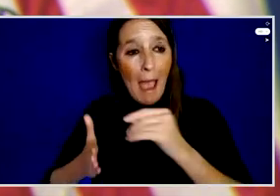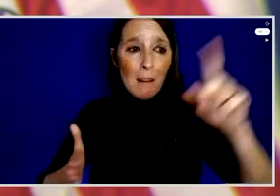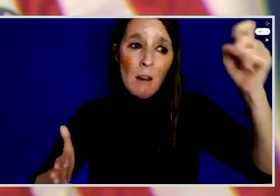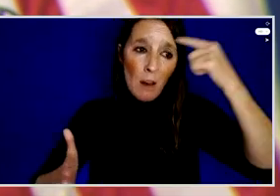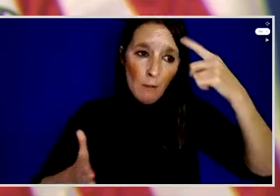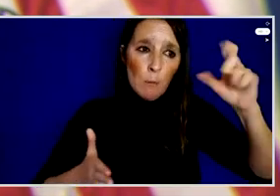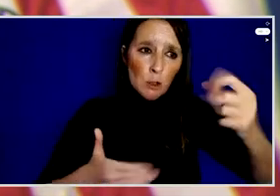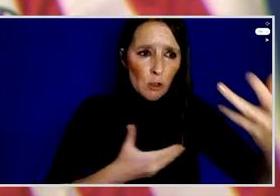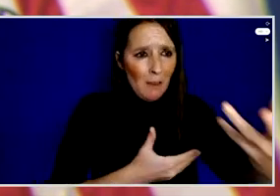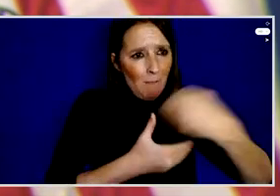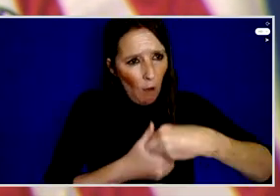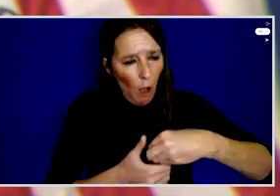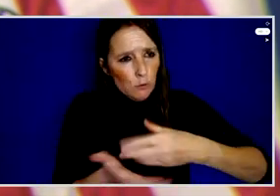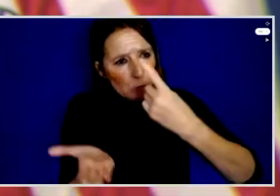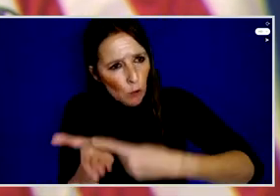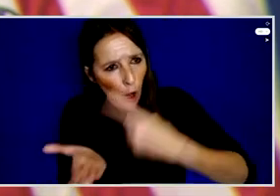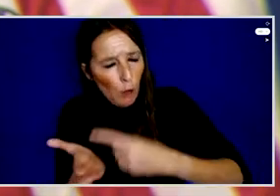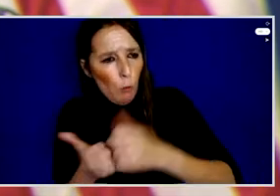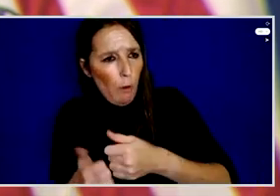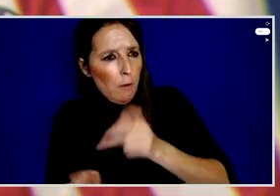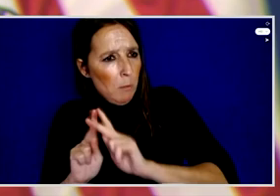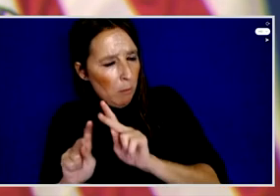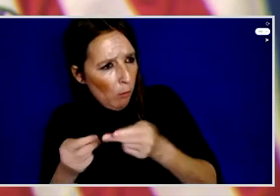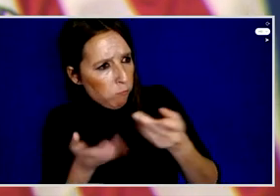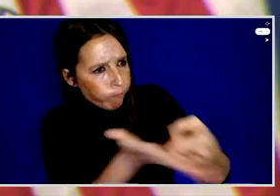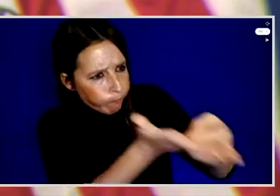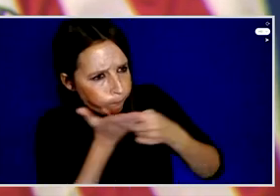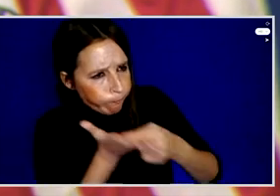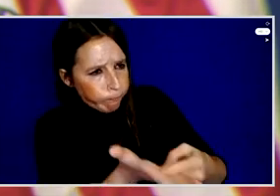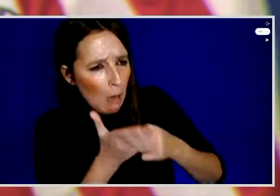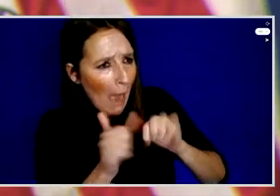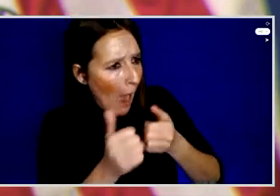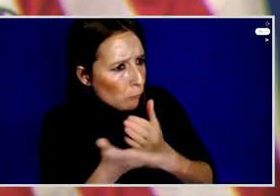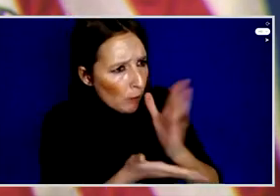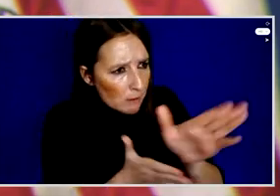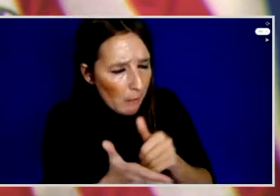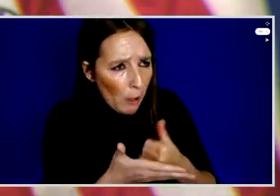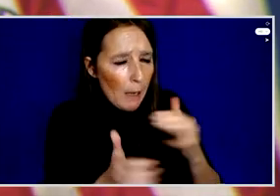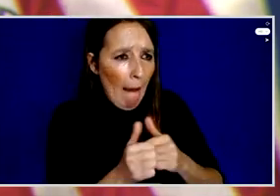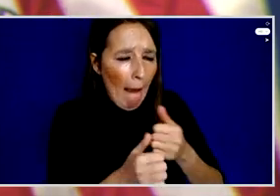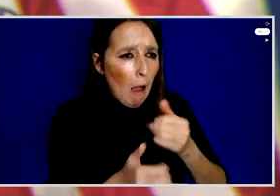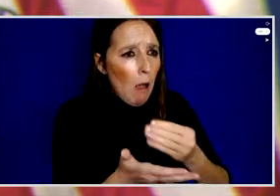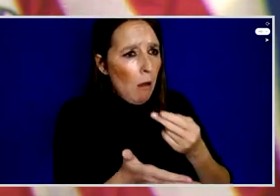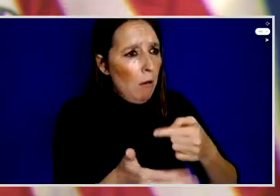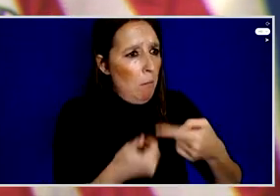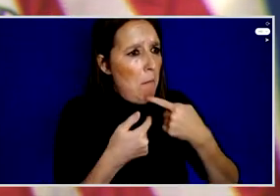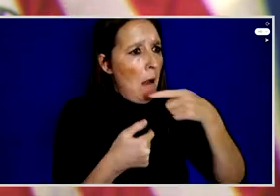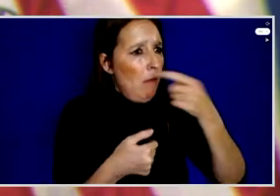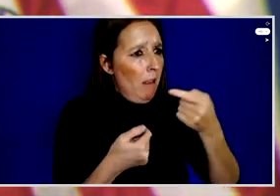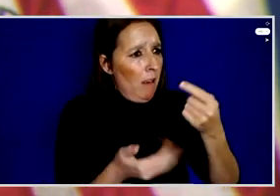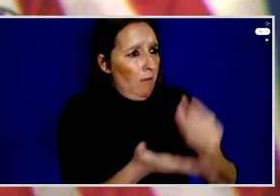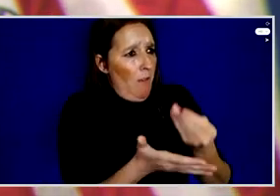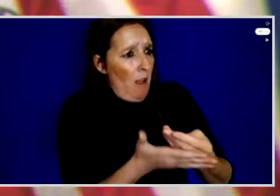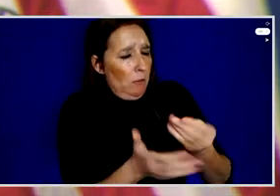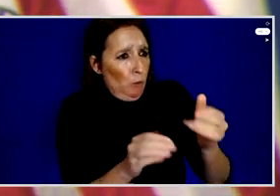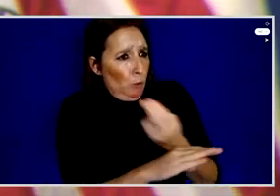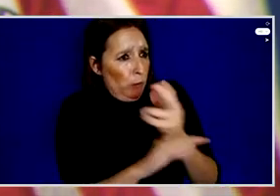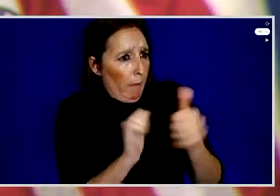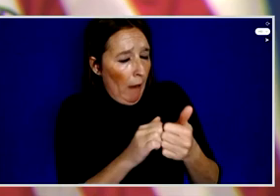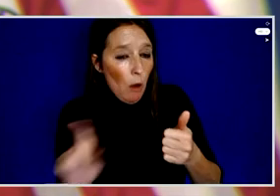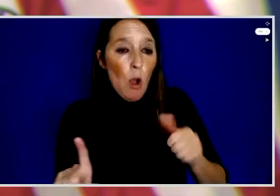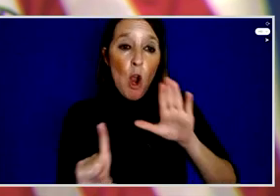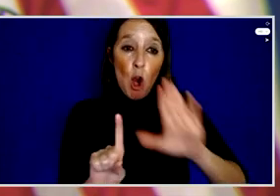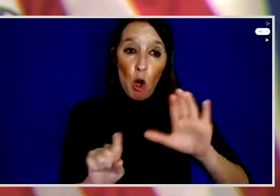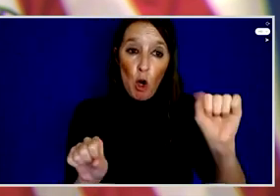on transparency and the use of public funds. Among her achievements, Zhu's advocacy resulted